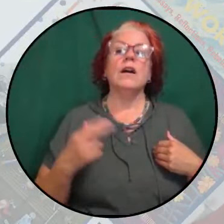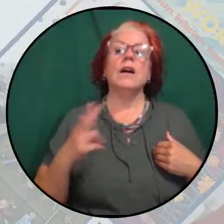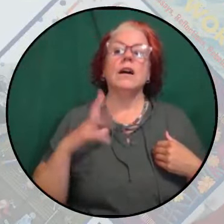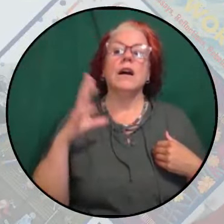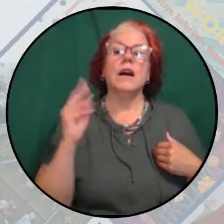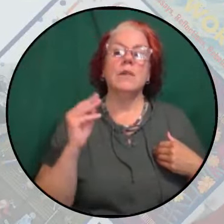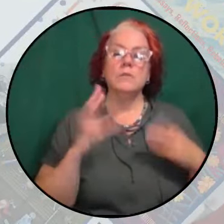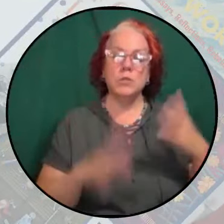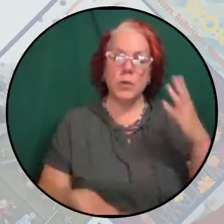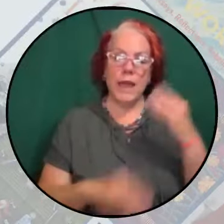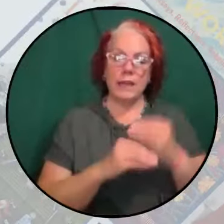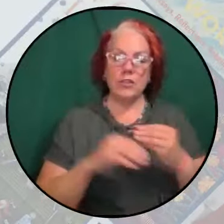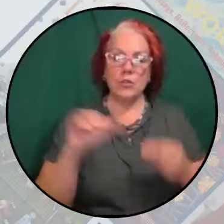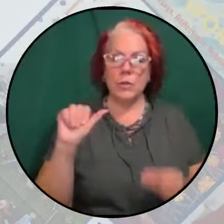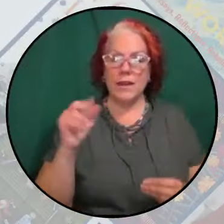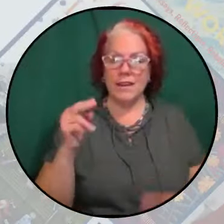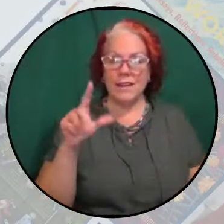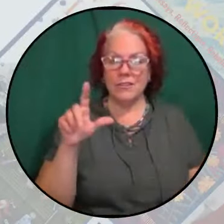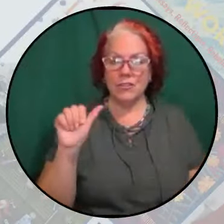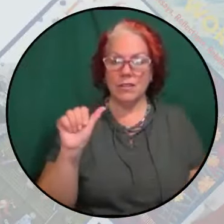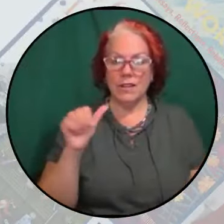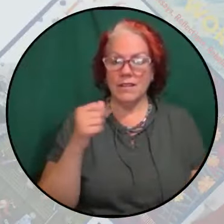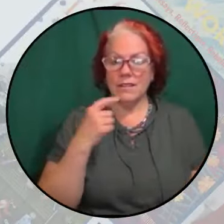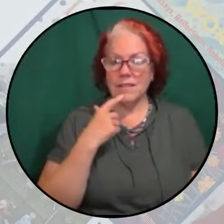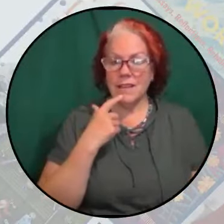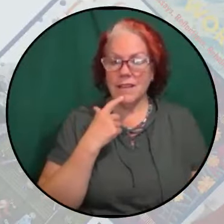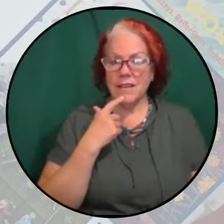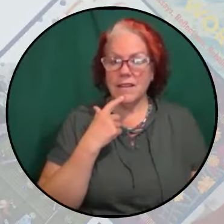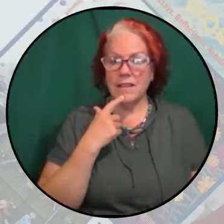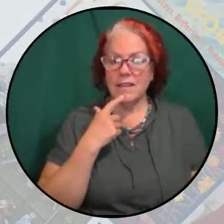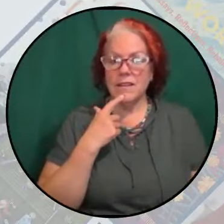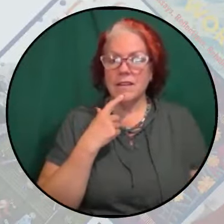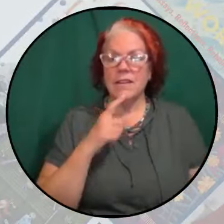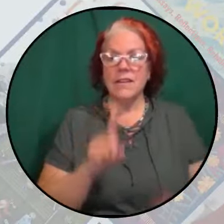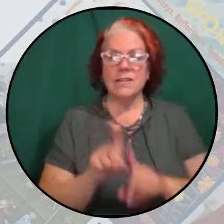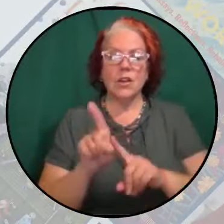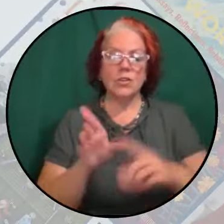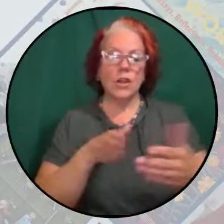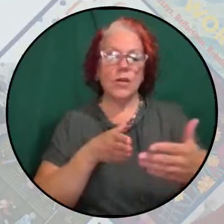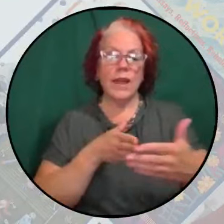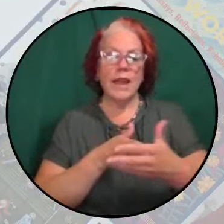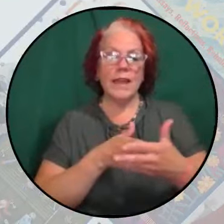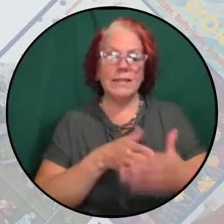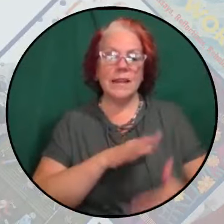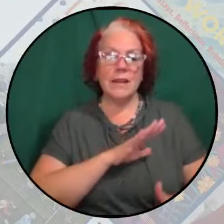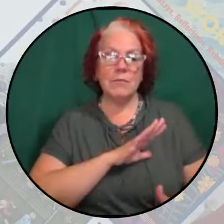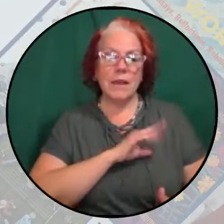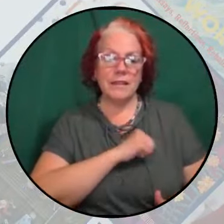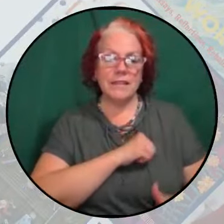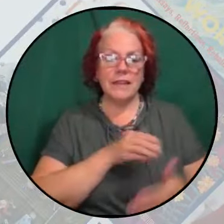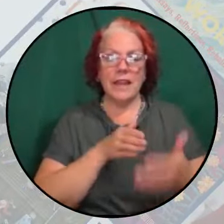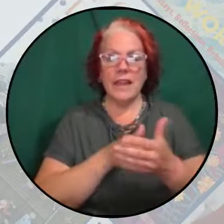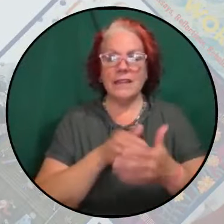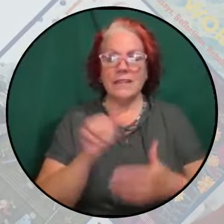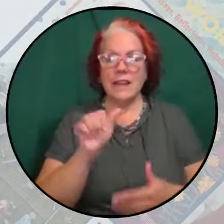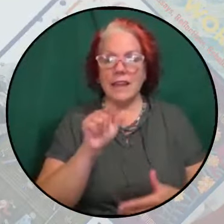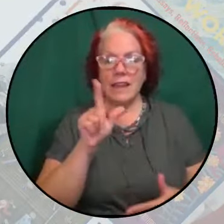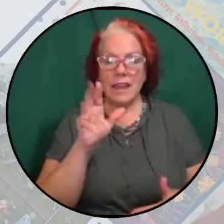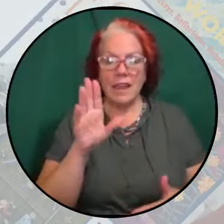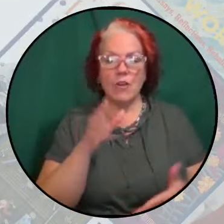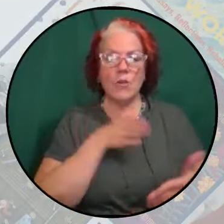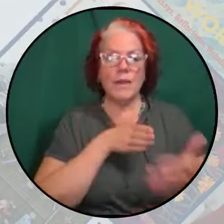adding to what Angela said, I mean, it's also anti-Palestinian, anti-Arab, and anti-Muslim